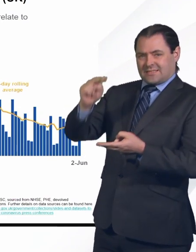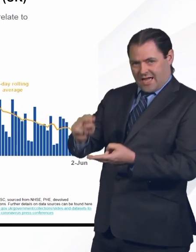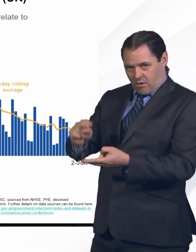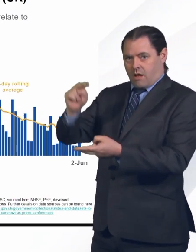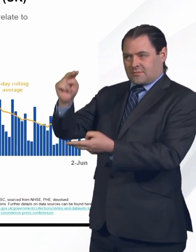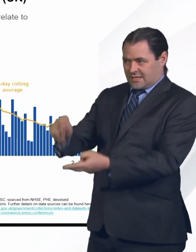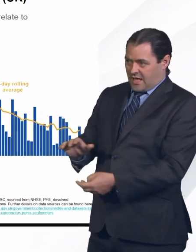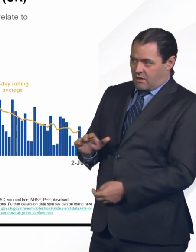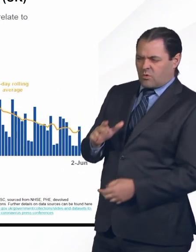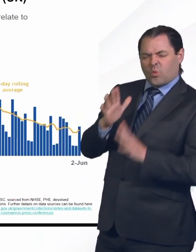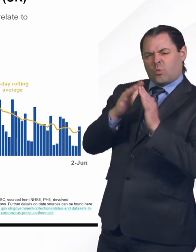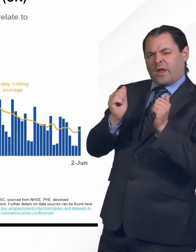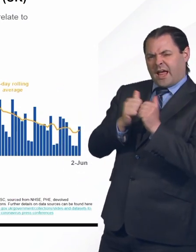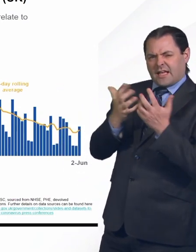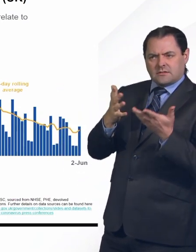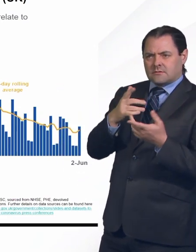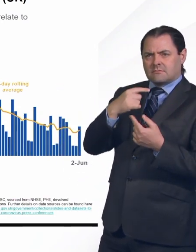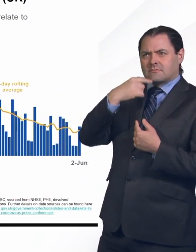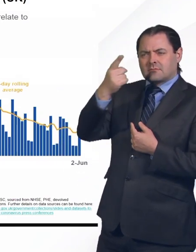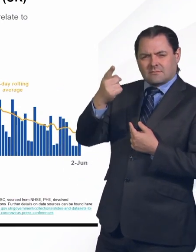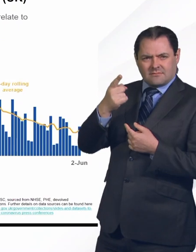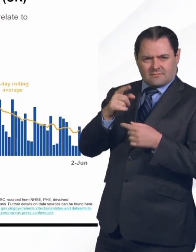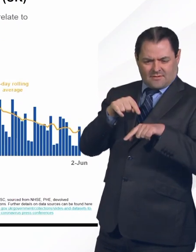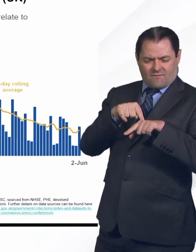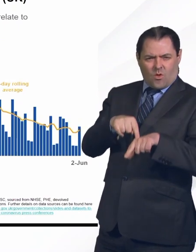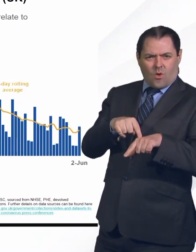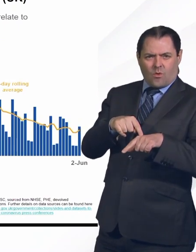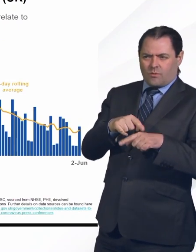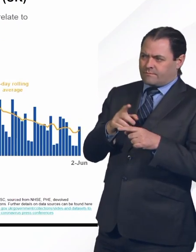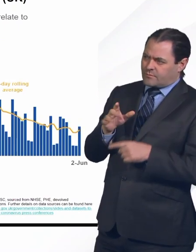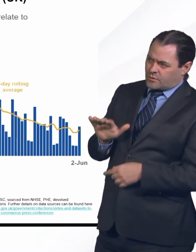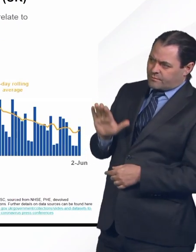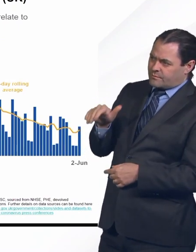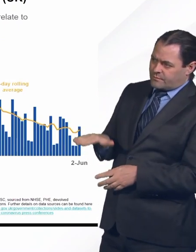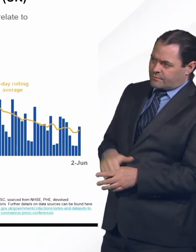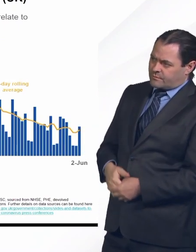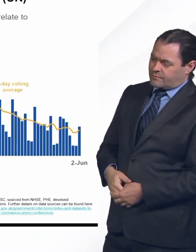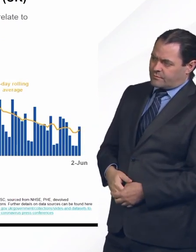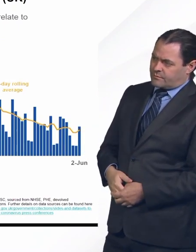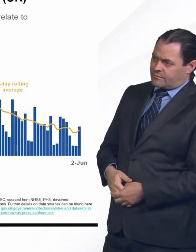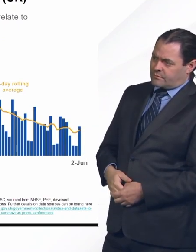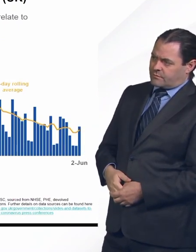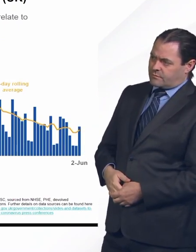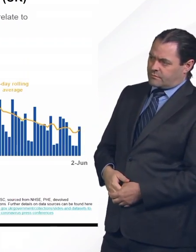recorded, because this is according to the date these are recorded, we've seen that rise on